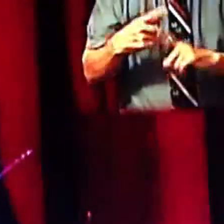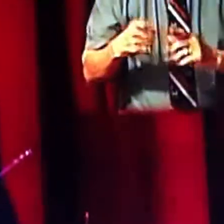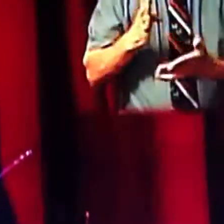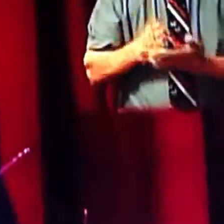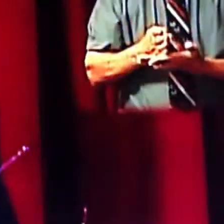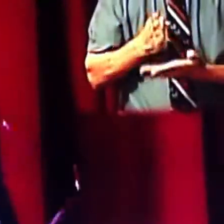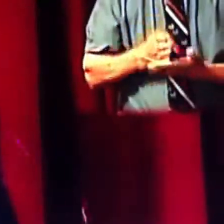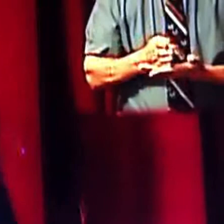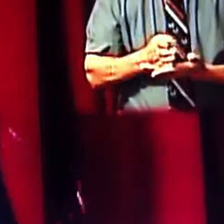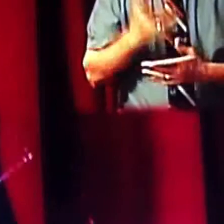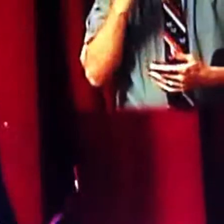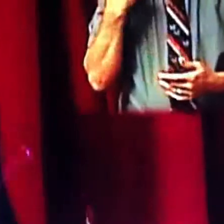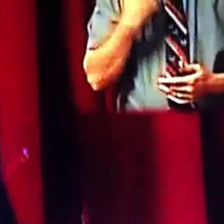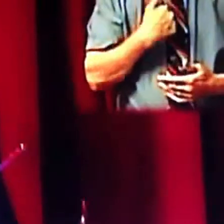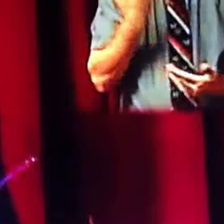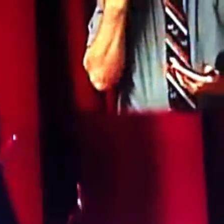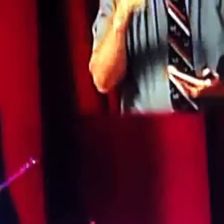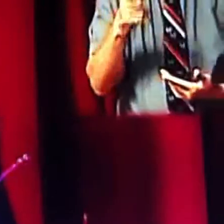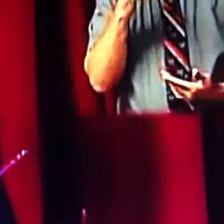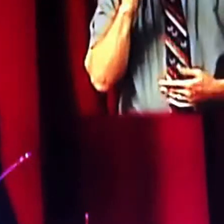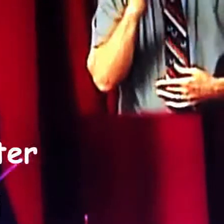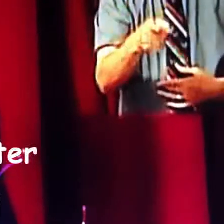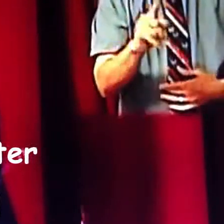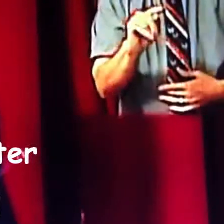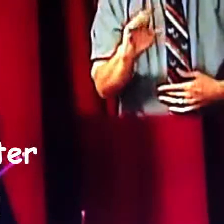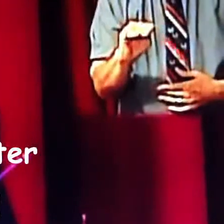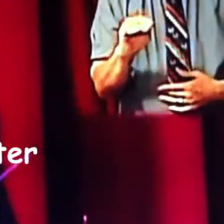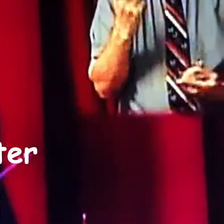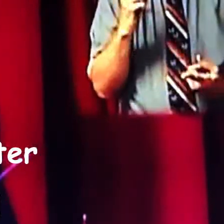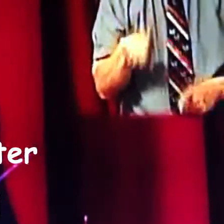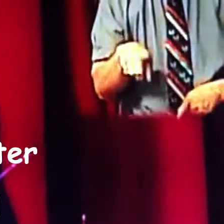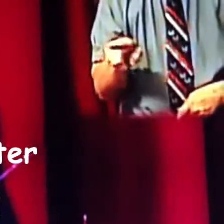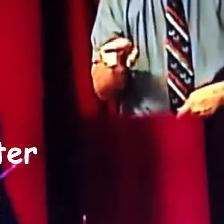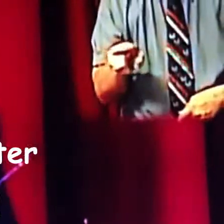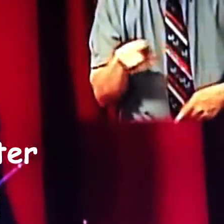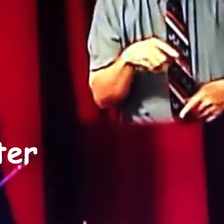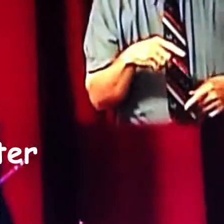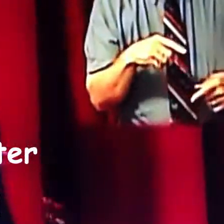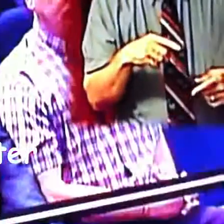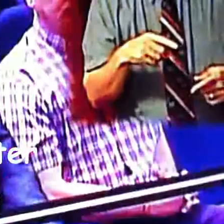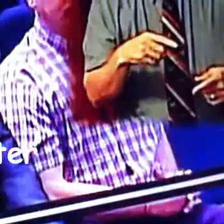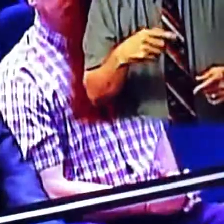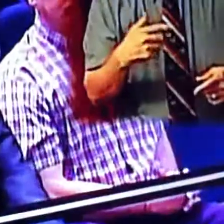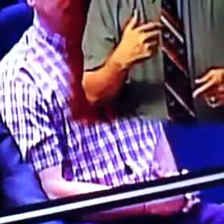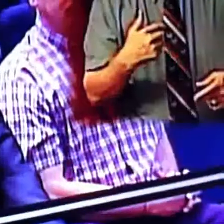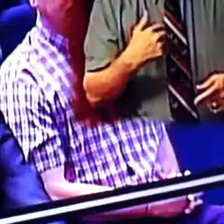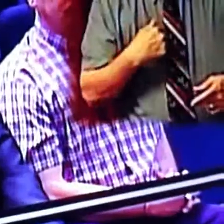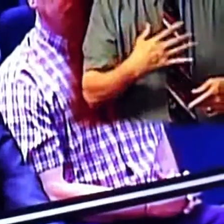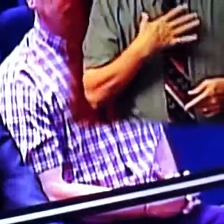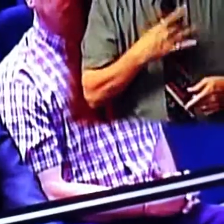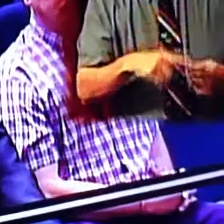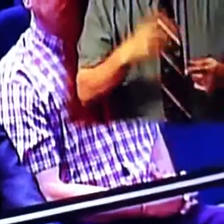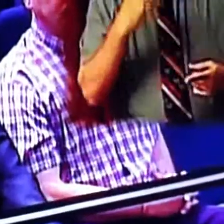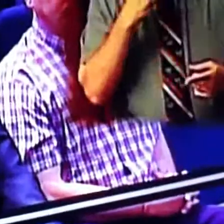budget because we don't know who it's going to be awarded to. You would agree with that? Well, what I would like to